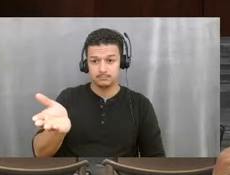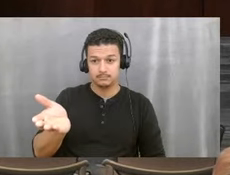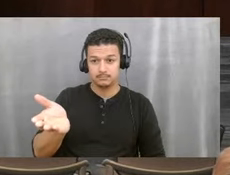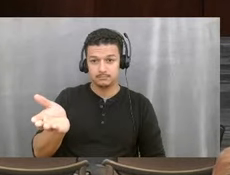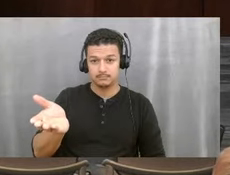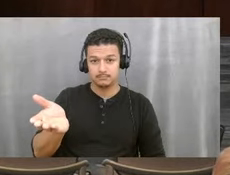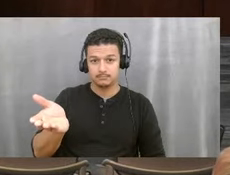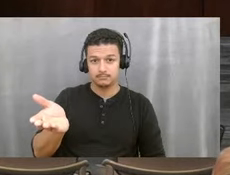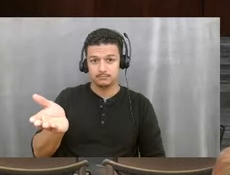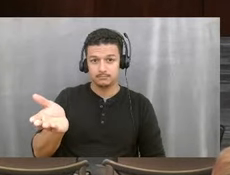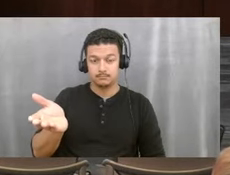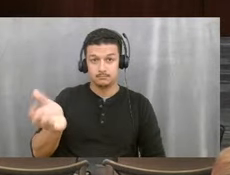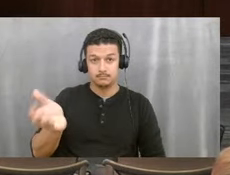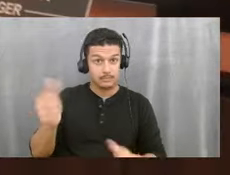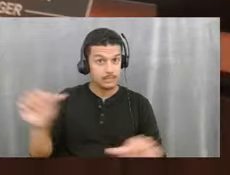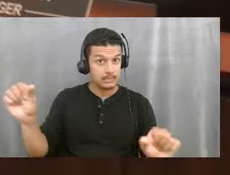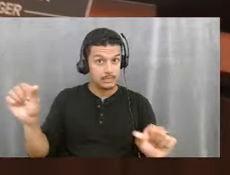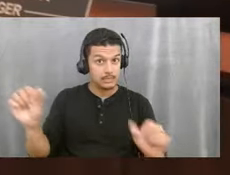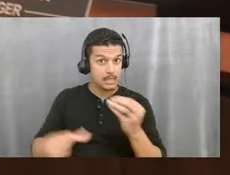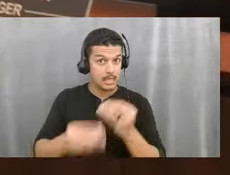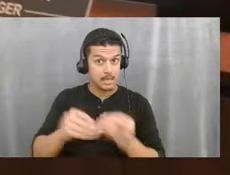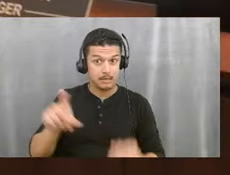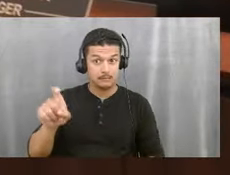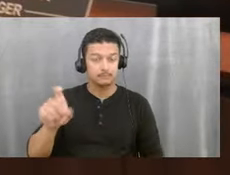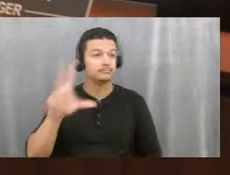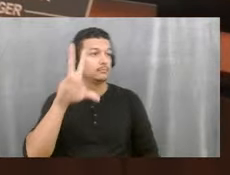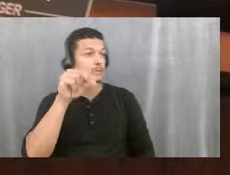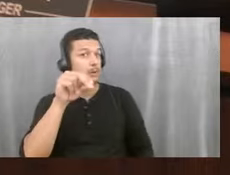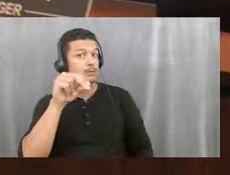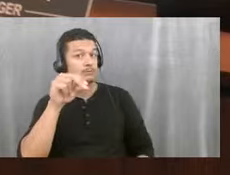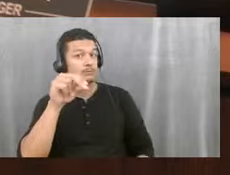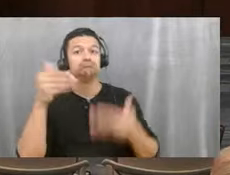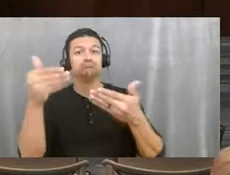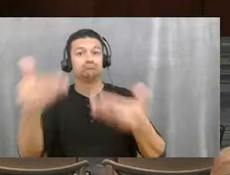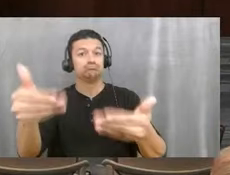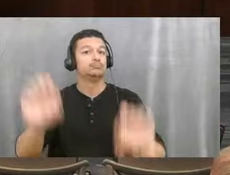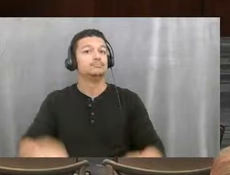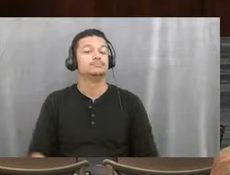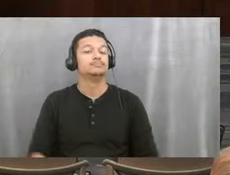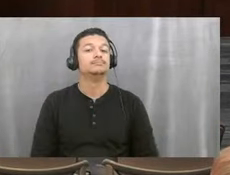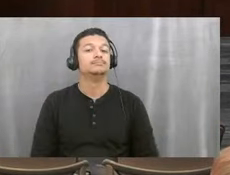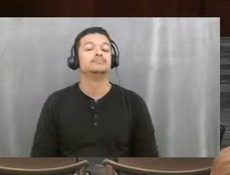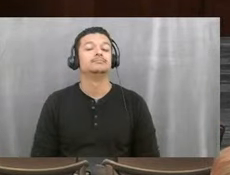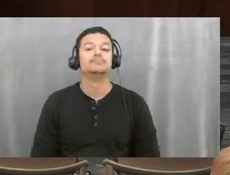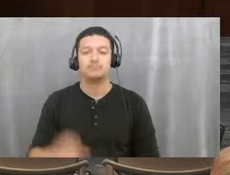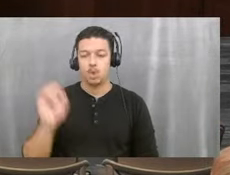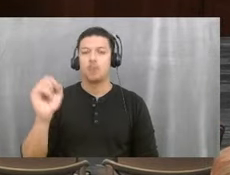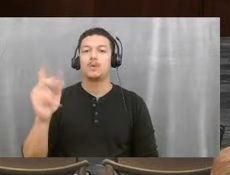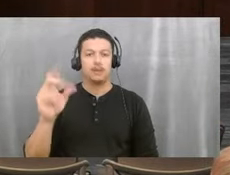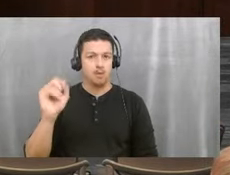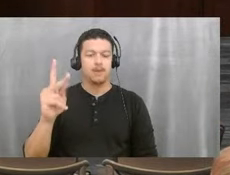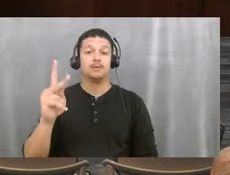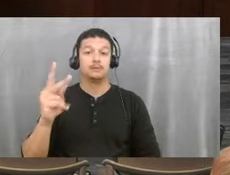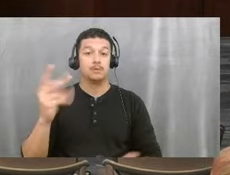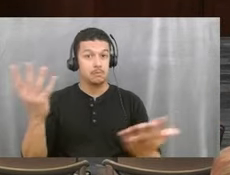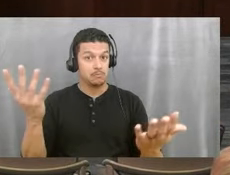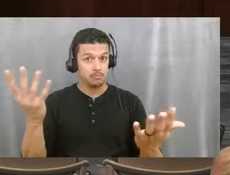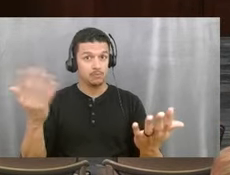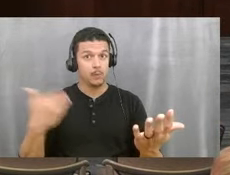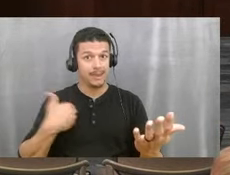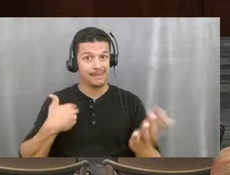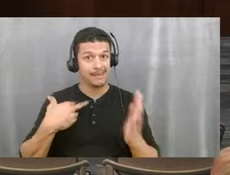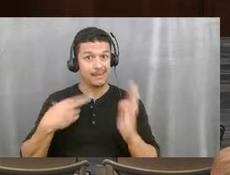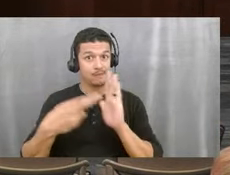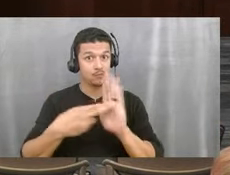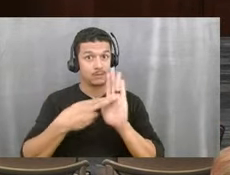Is there anything else to be added? No. Okay. proceed. So with that, believe we have representatives. Let's